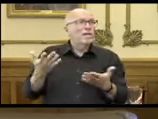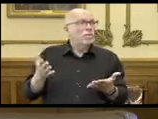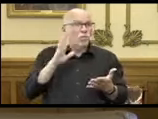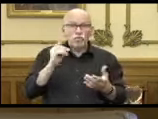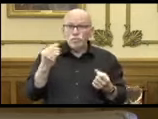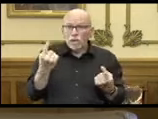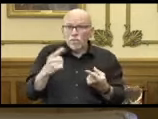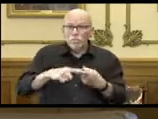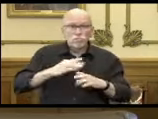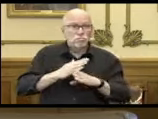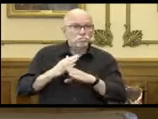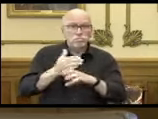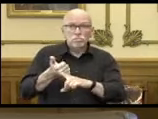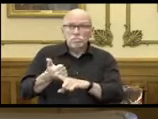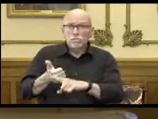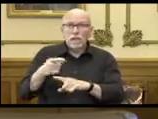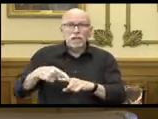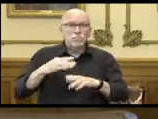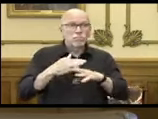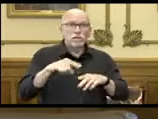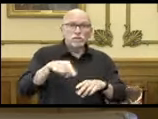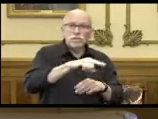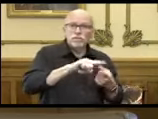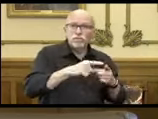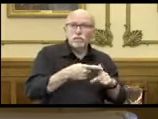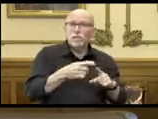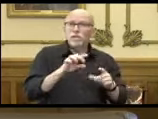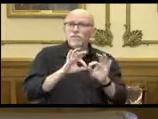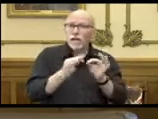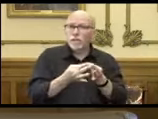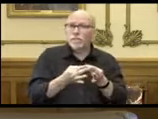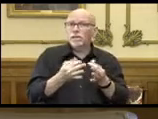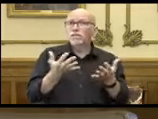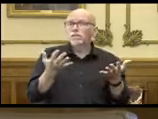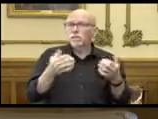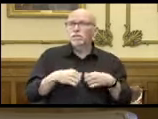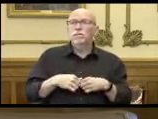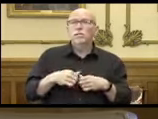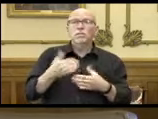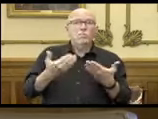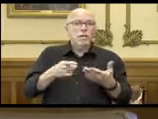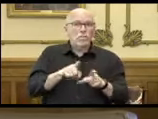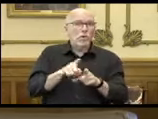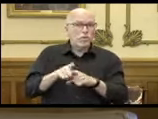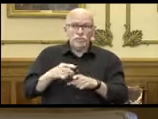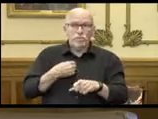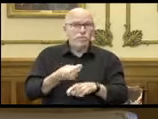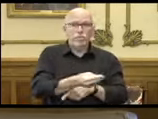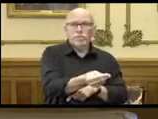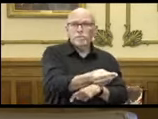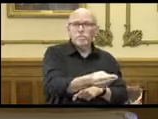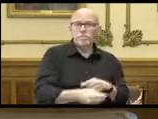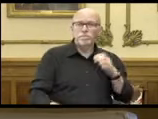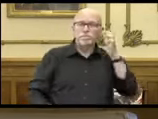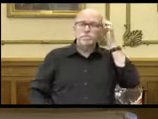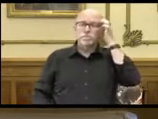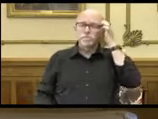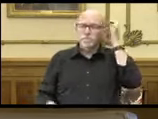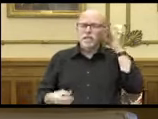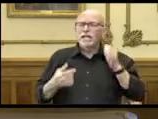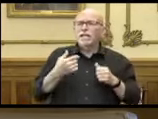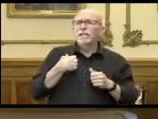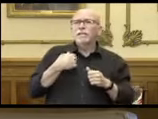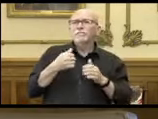they need to to protect themselves, their friends, and their family members who might also have been exposed. I cannot